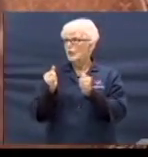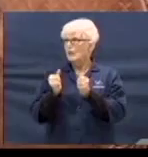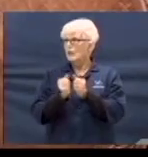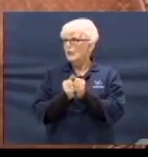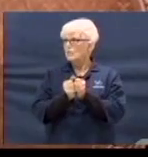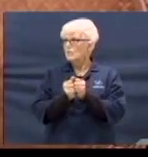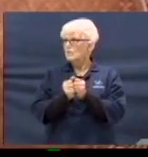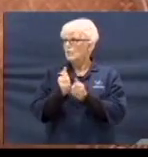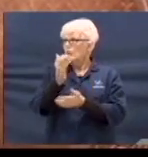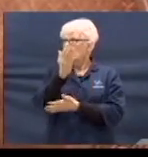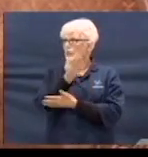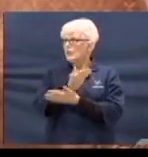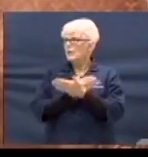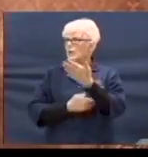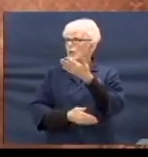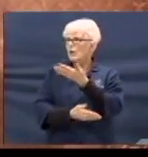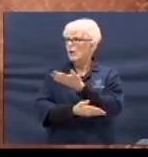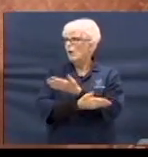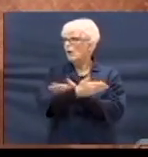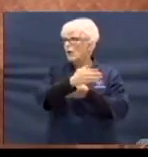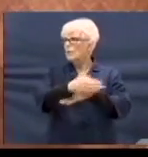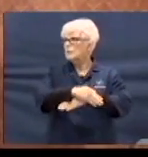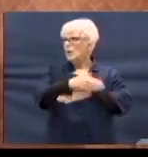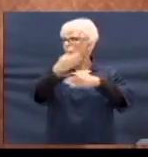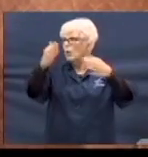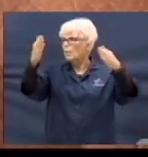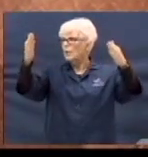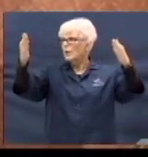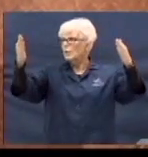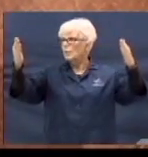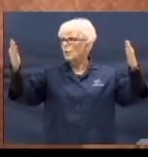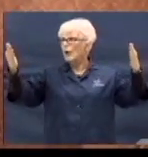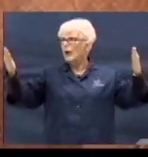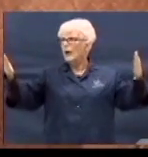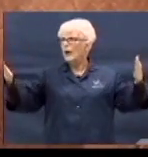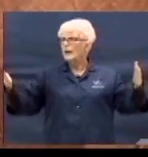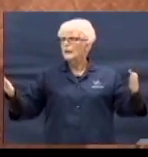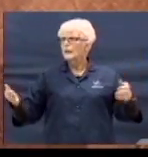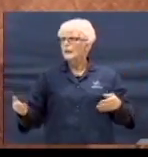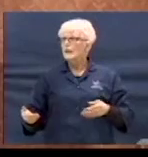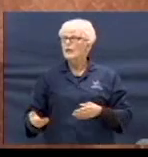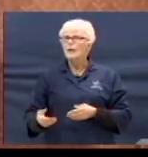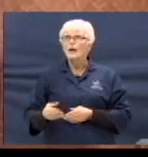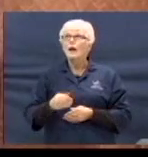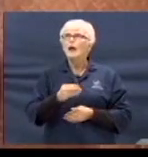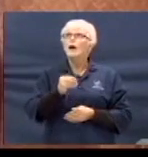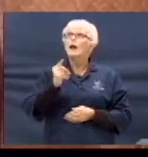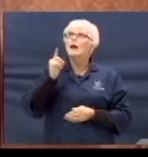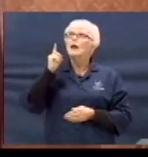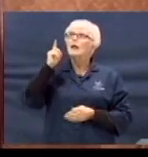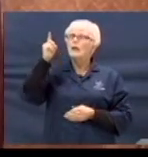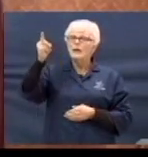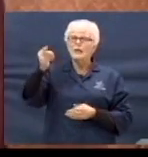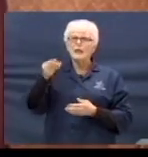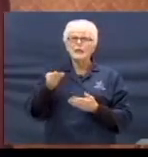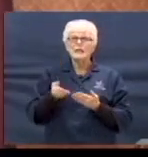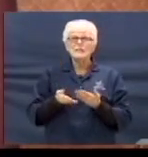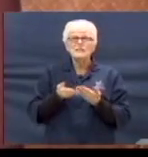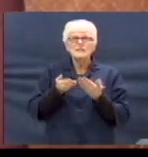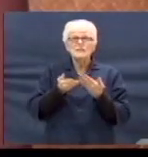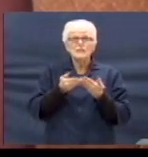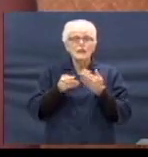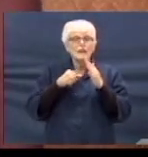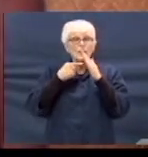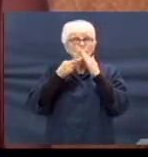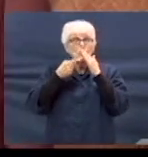arms open wide And he gently whispers